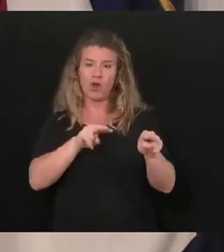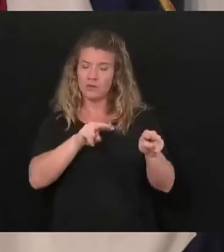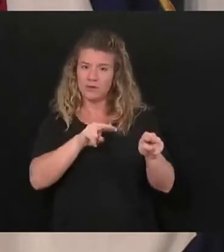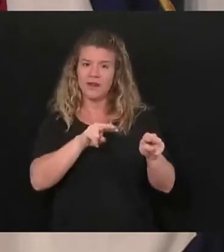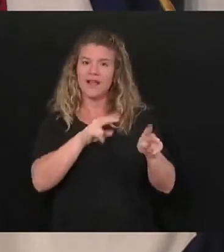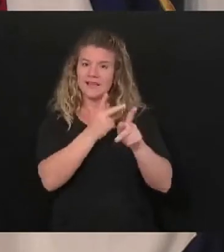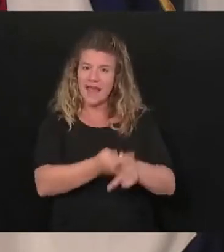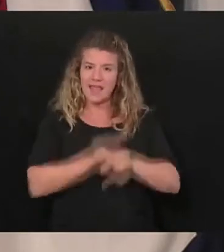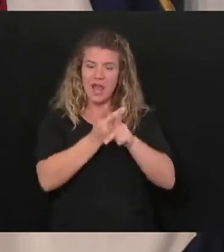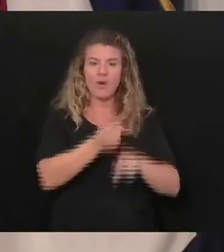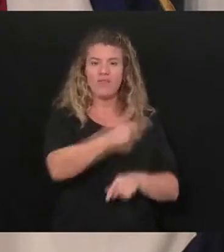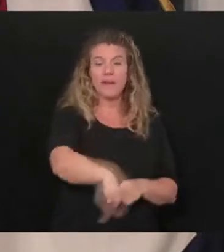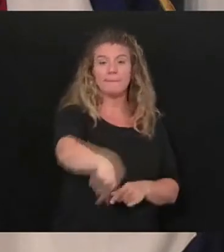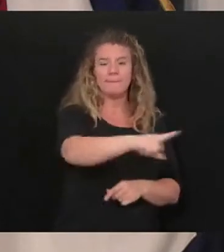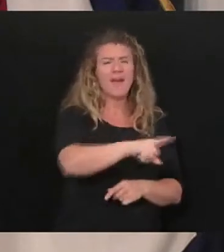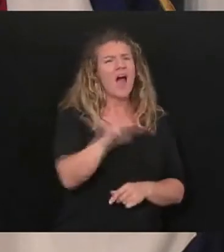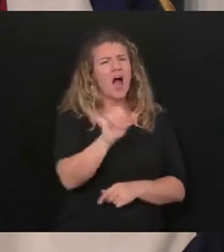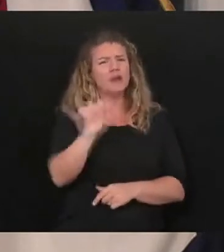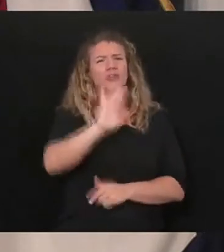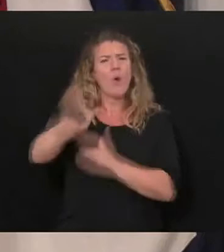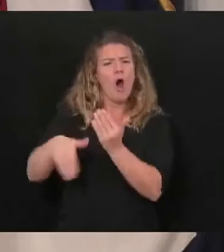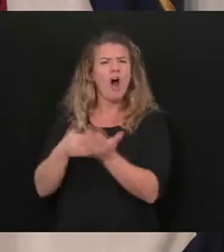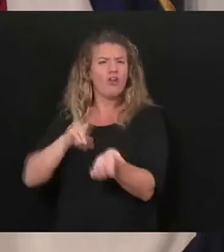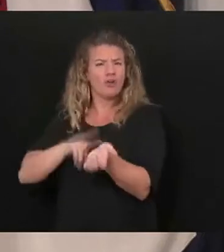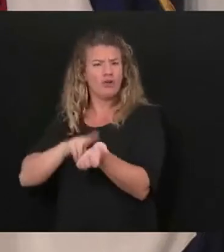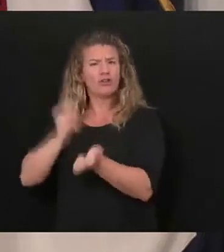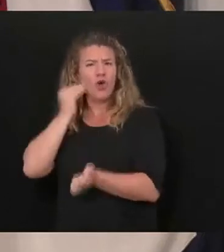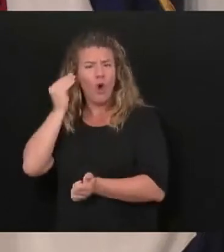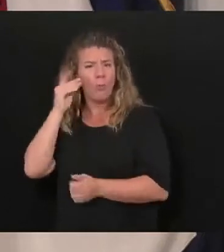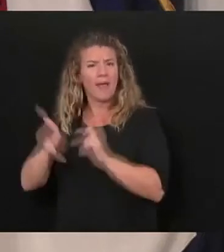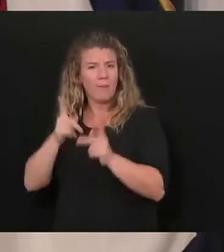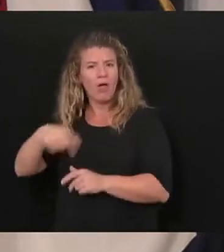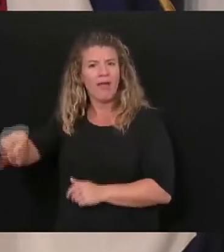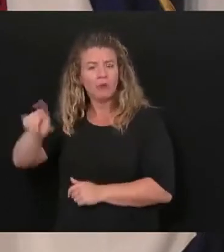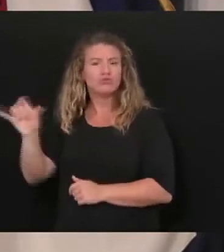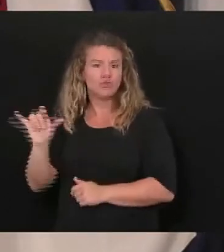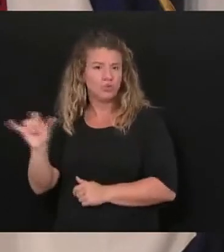as well as all those in nursing homes, all of our people as best we possibly can.